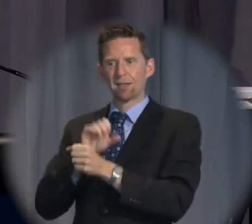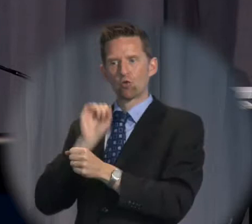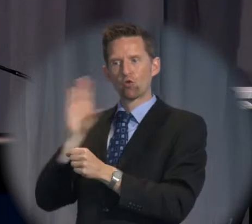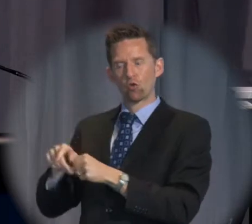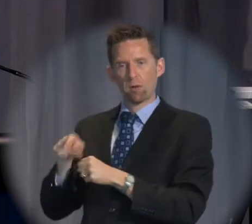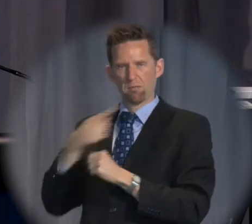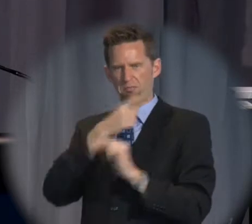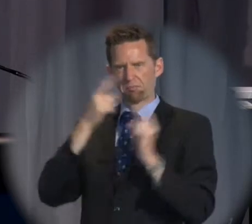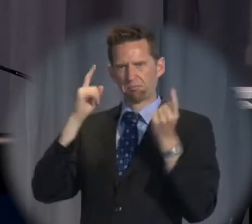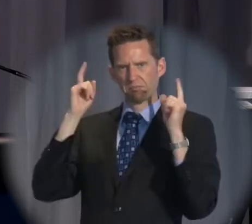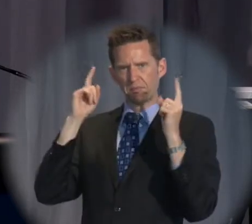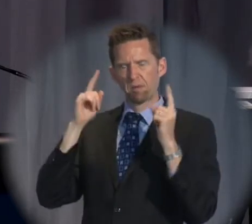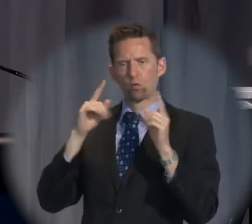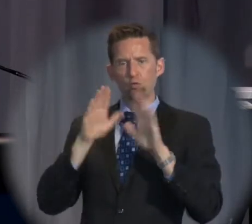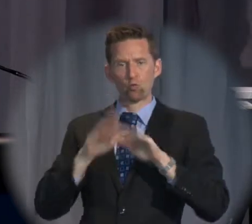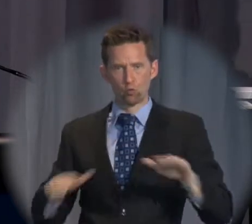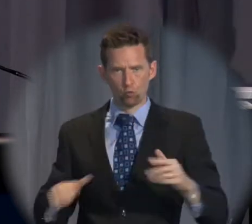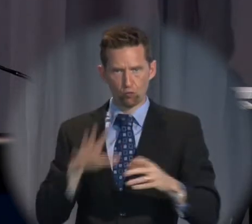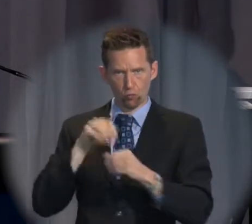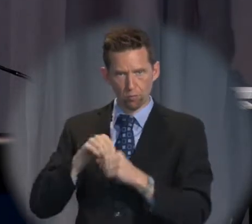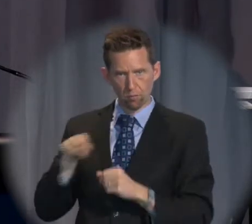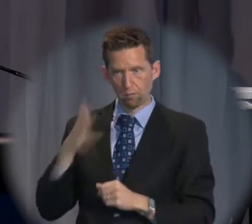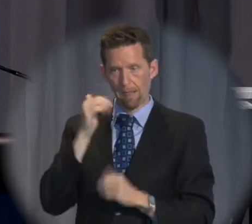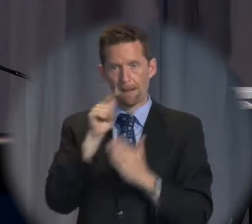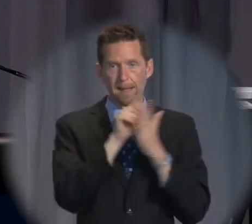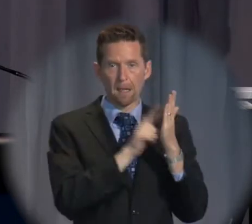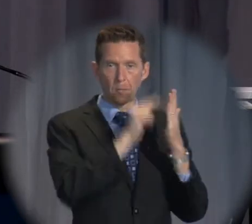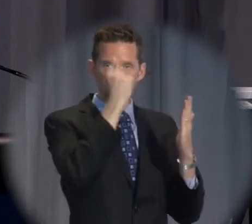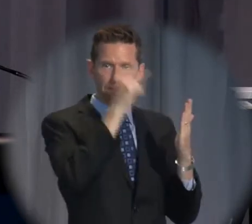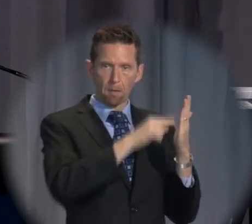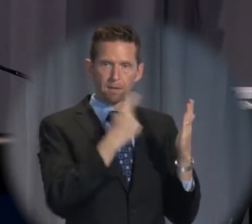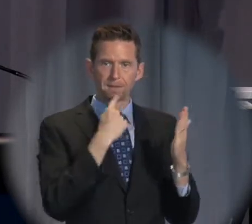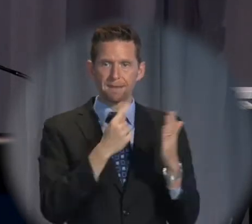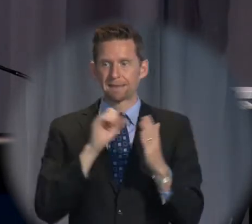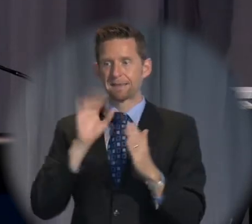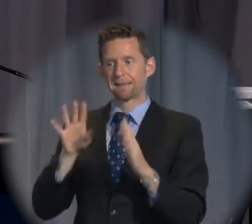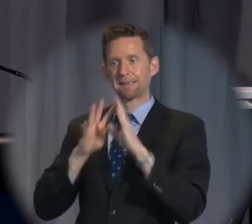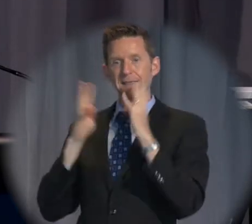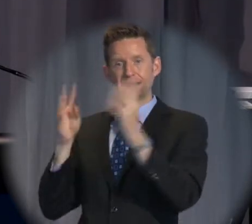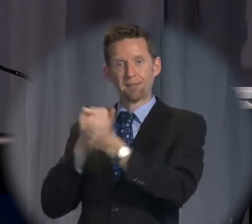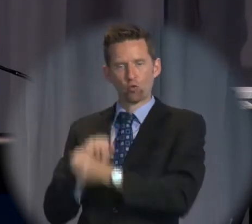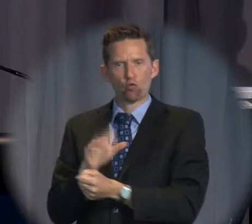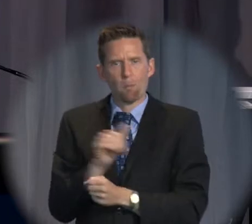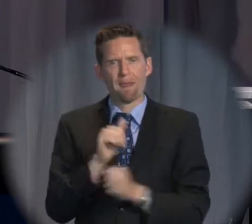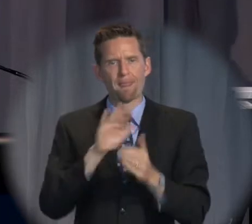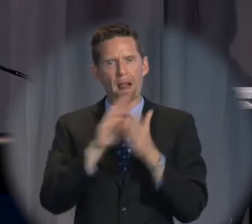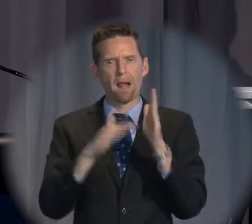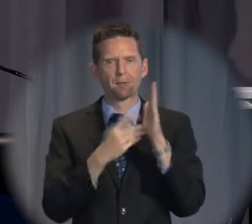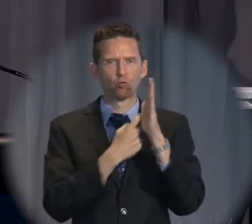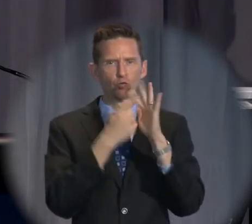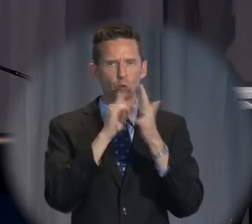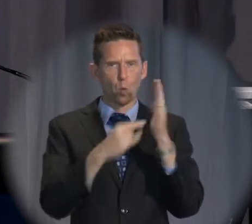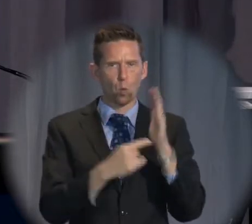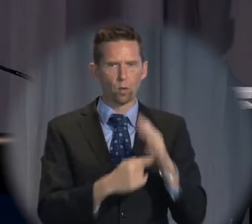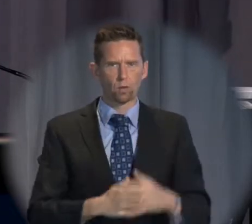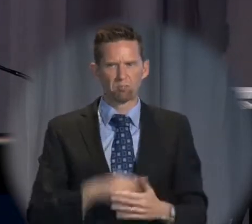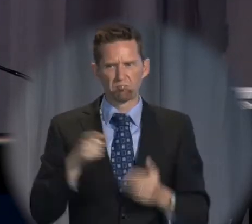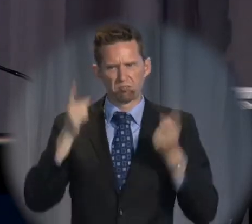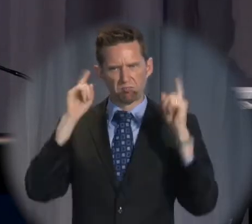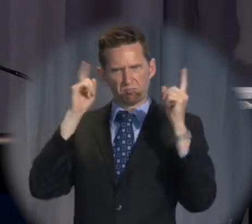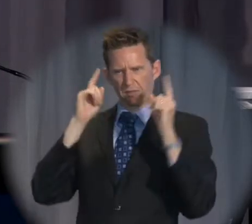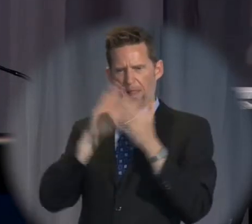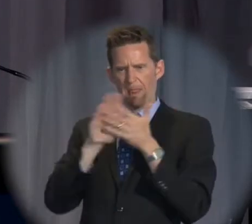arrivals, including children, despite the legal principle that detention should be a last resort. It was concerned at the harsh conditions